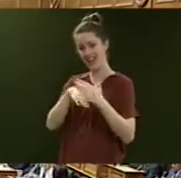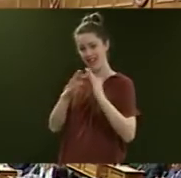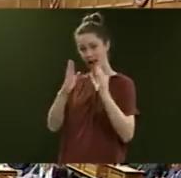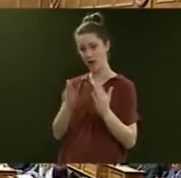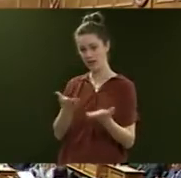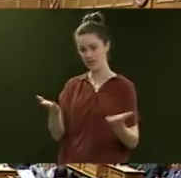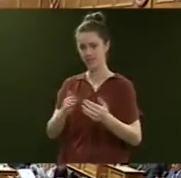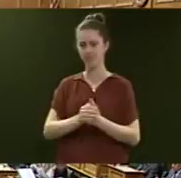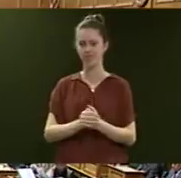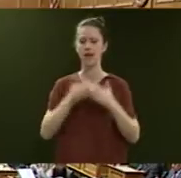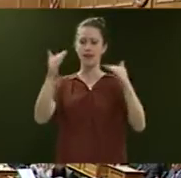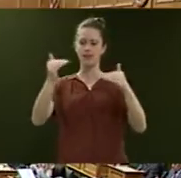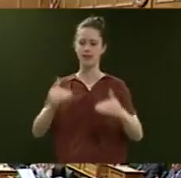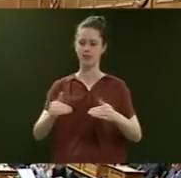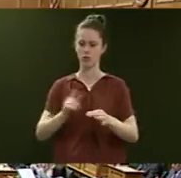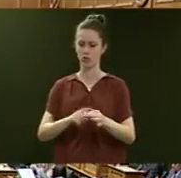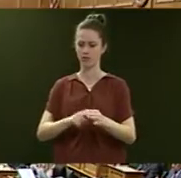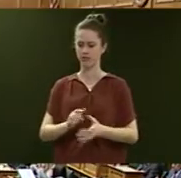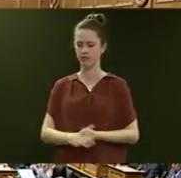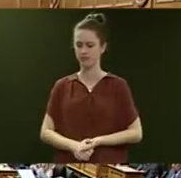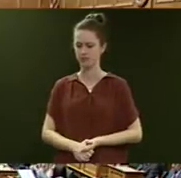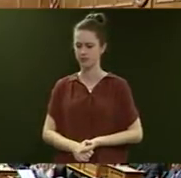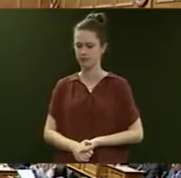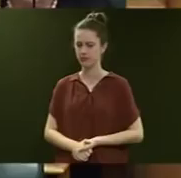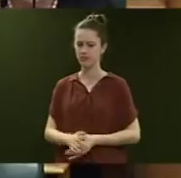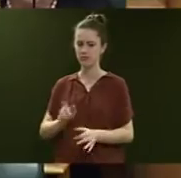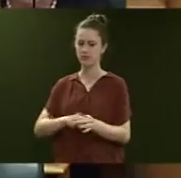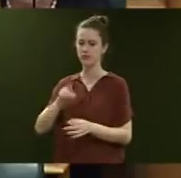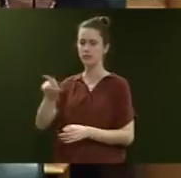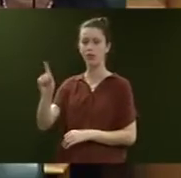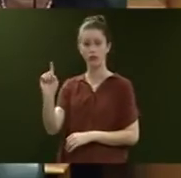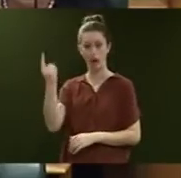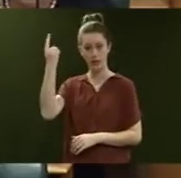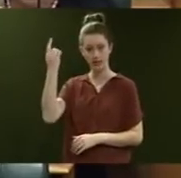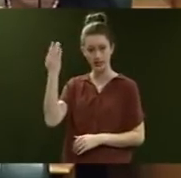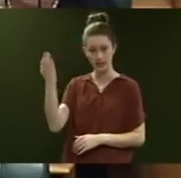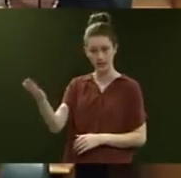Question number two, the Honorable Simon Bridges. Thank you, Mr Speaker. My question's to the Prime Minister.